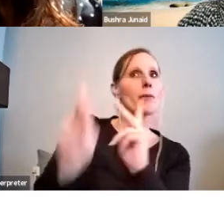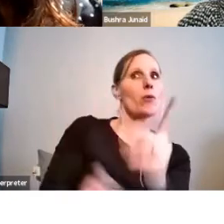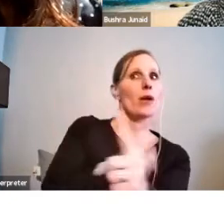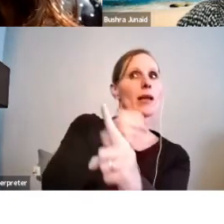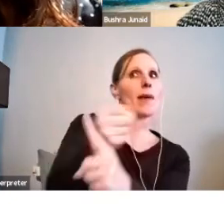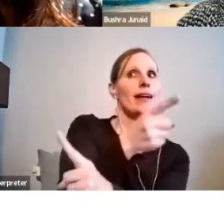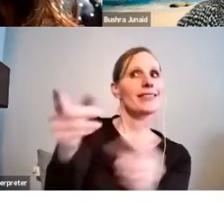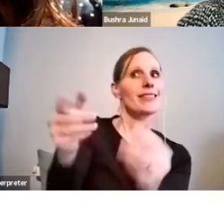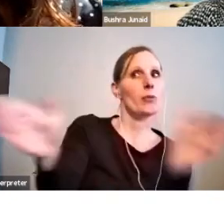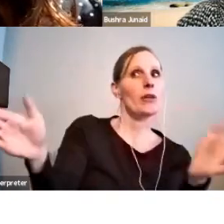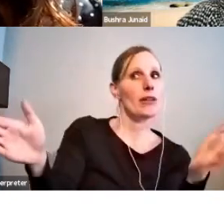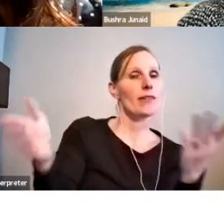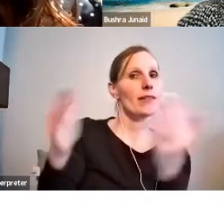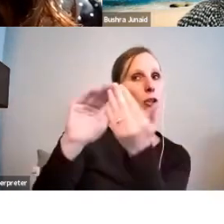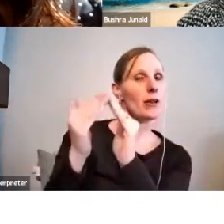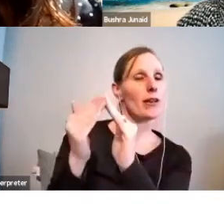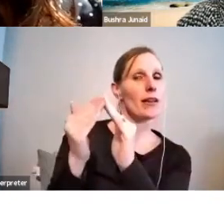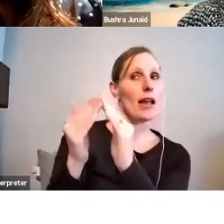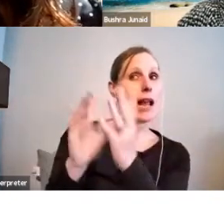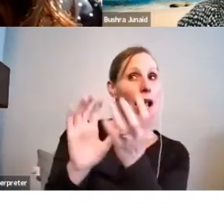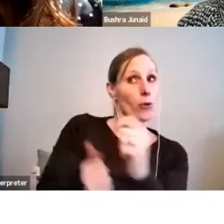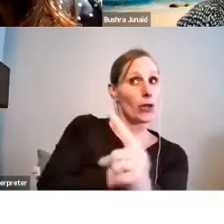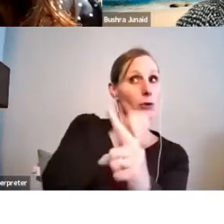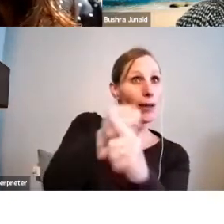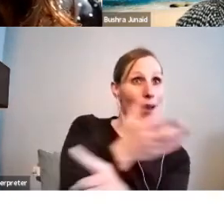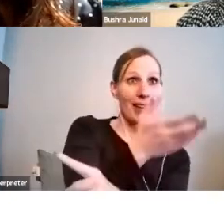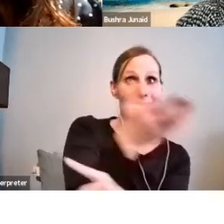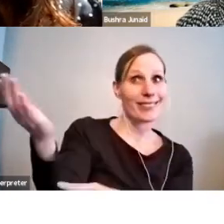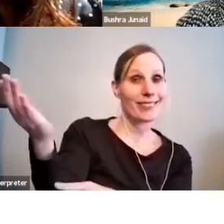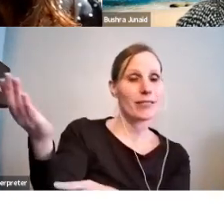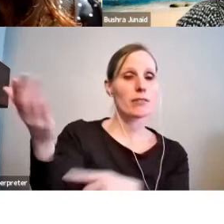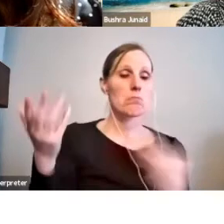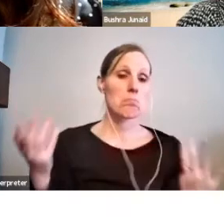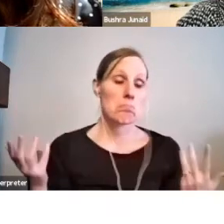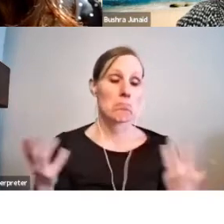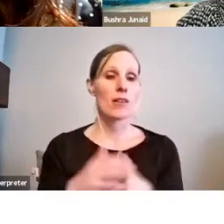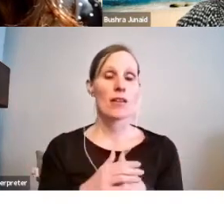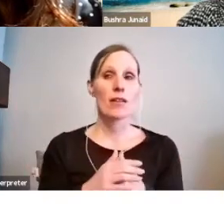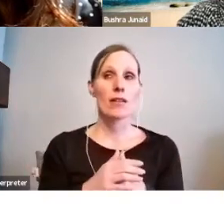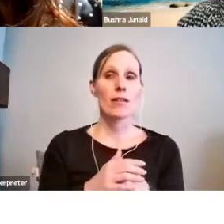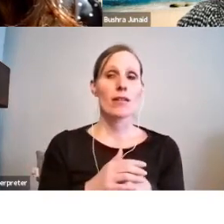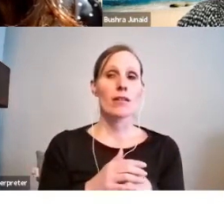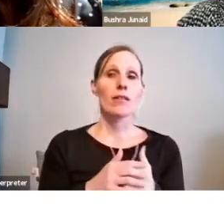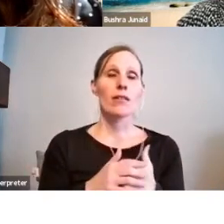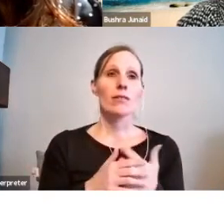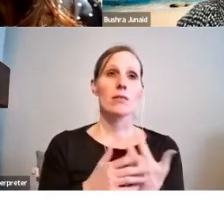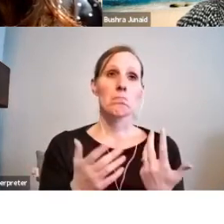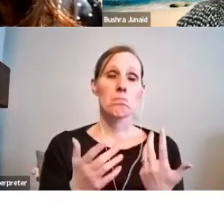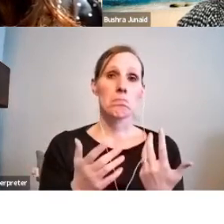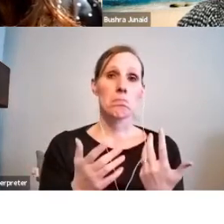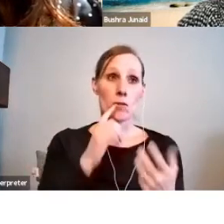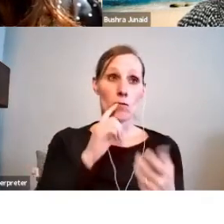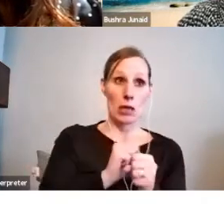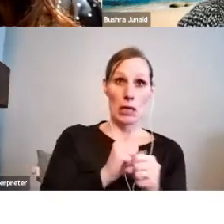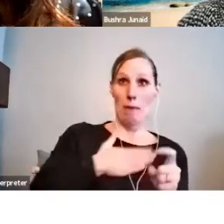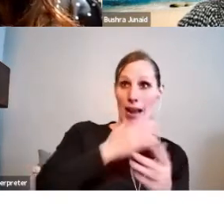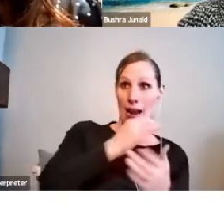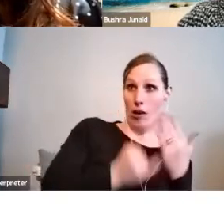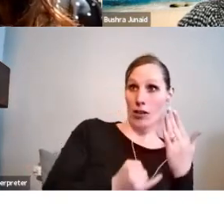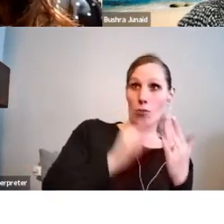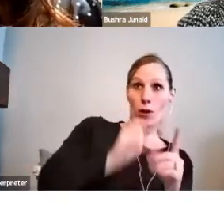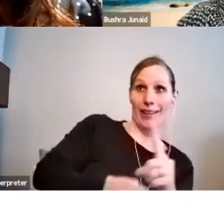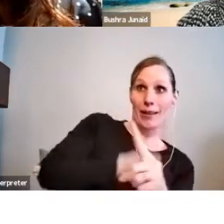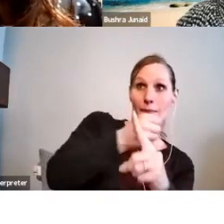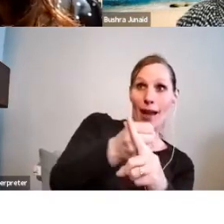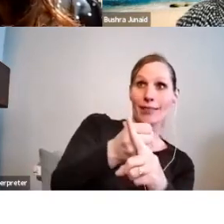you, your community or audiences? Will what you're doing impact the broader community or audiences as well?